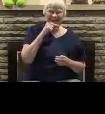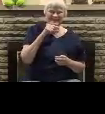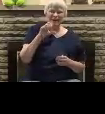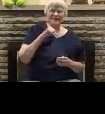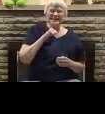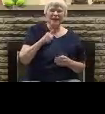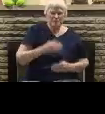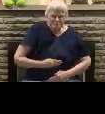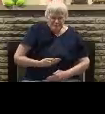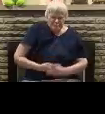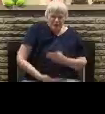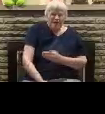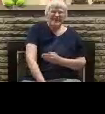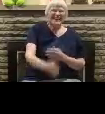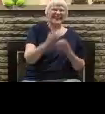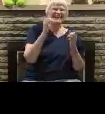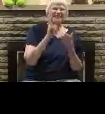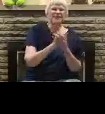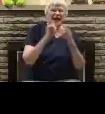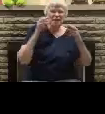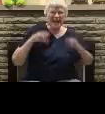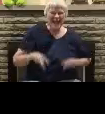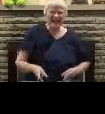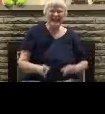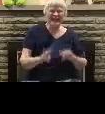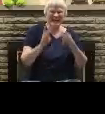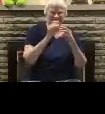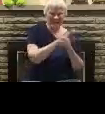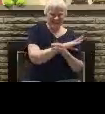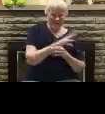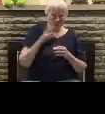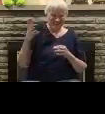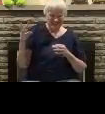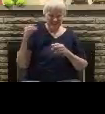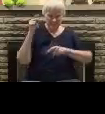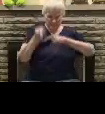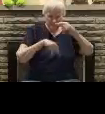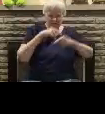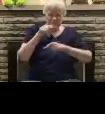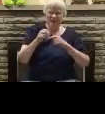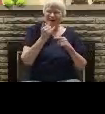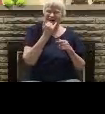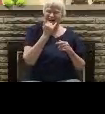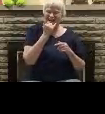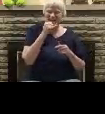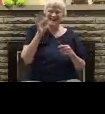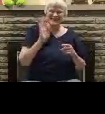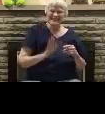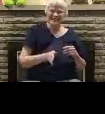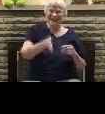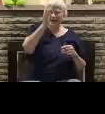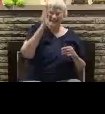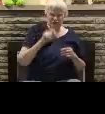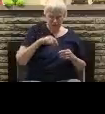And the majority has been wrong many times, and the majority is wrong right here. God says it's